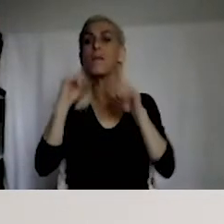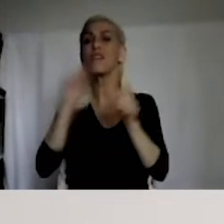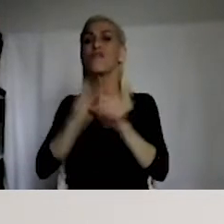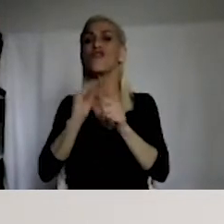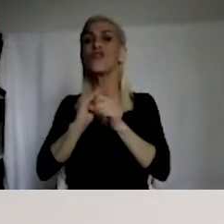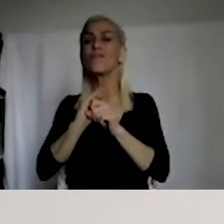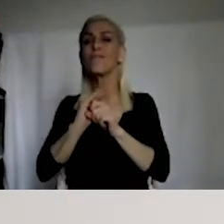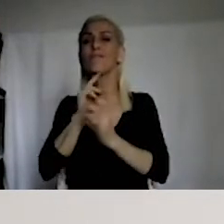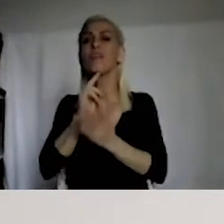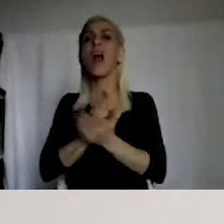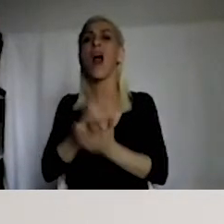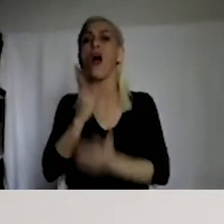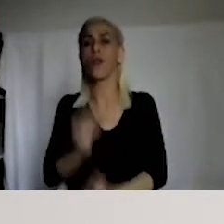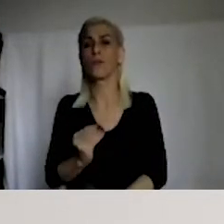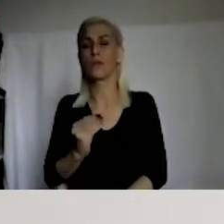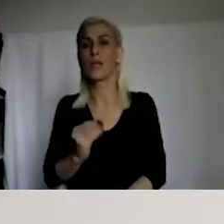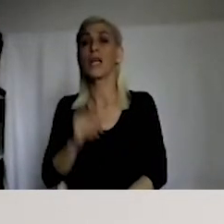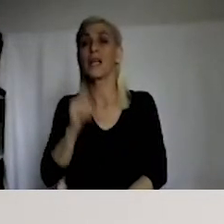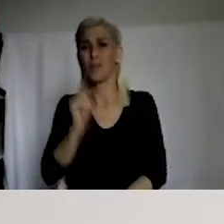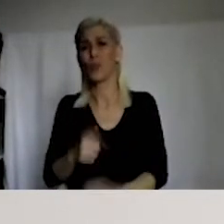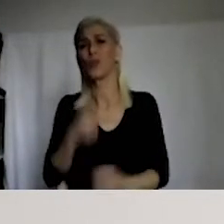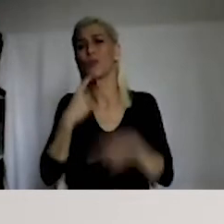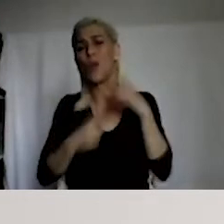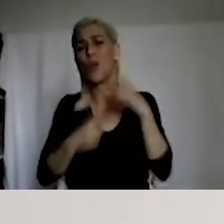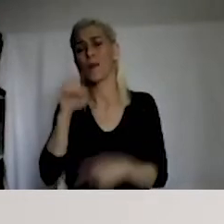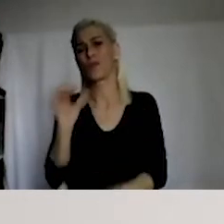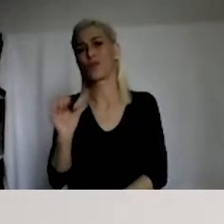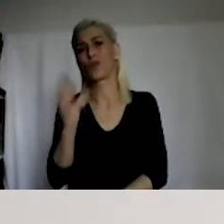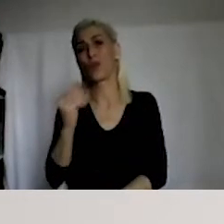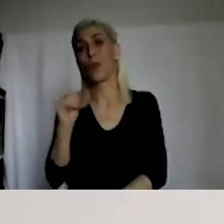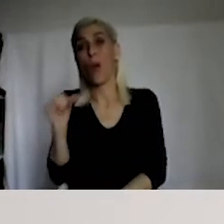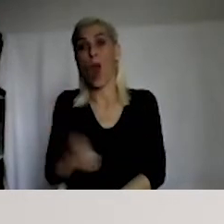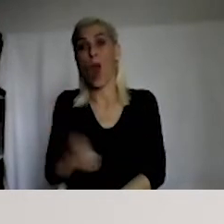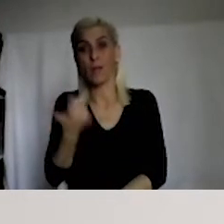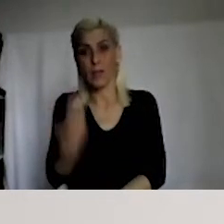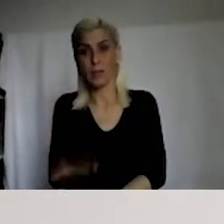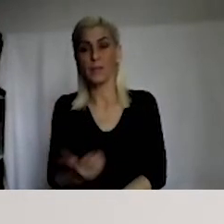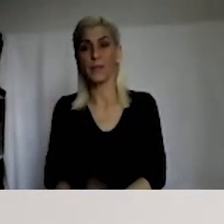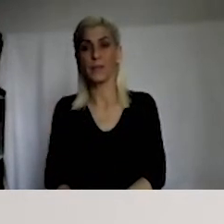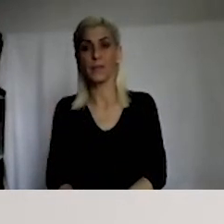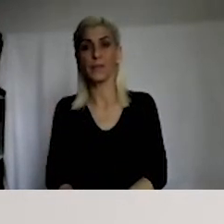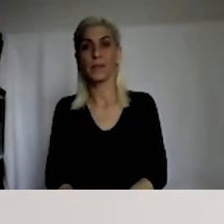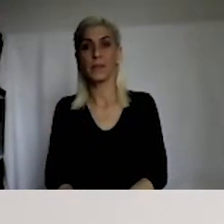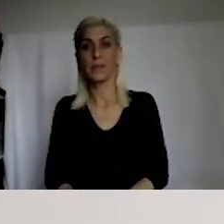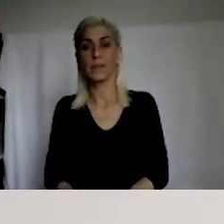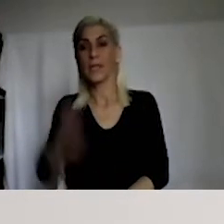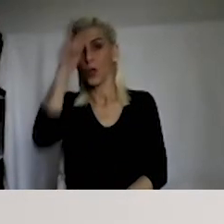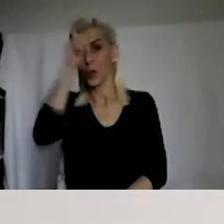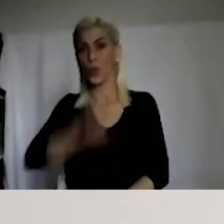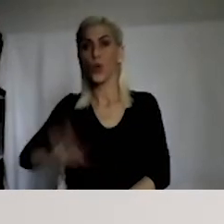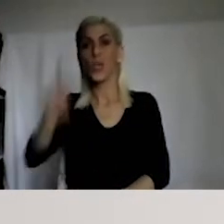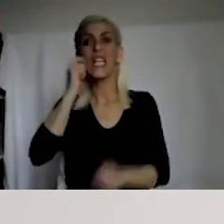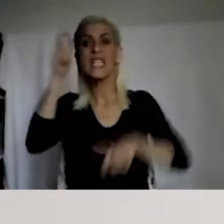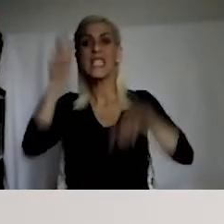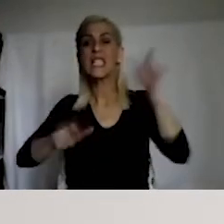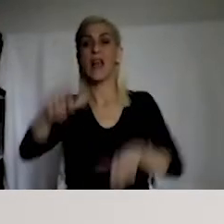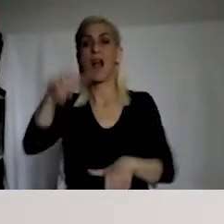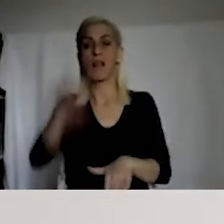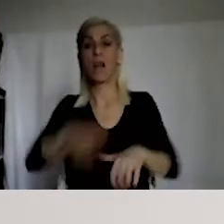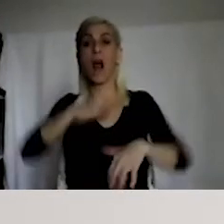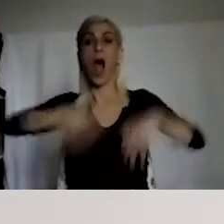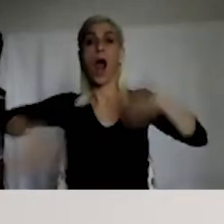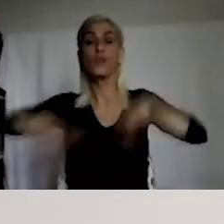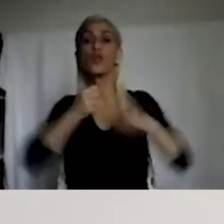is the decision of the Constitutional Court of Turkey. What I'd like to emphasize is, we have a Turkish Human Rights and